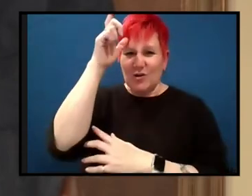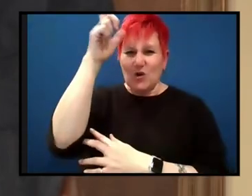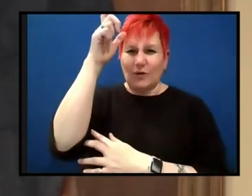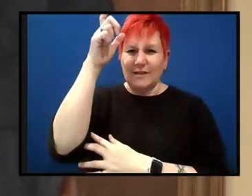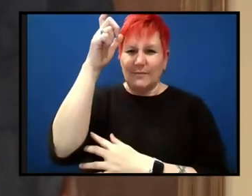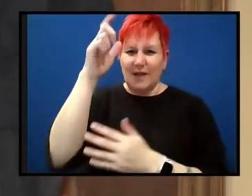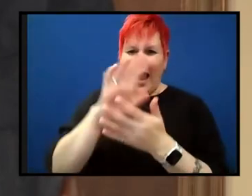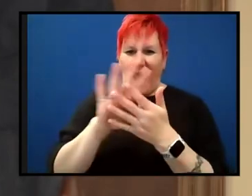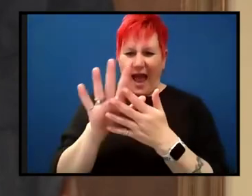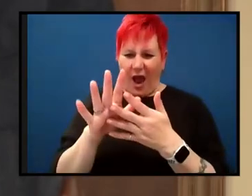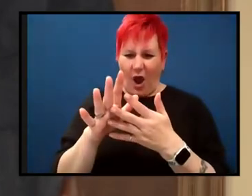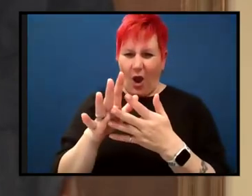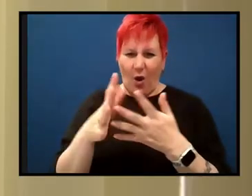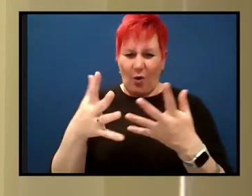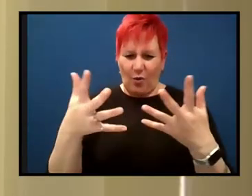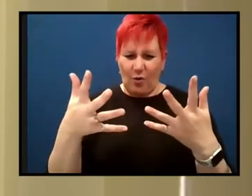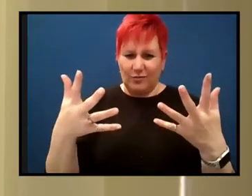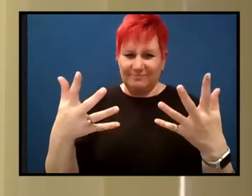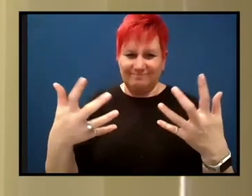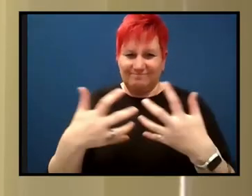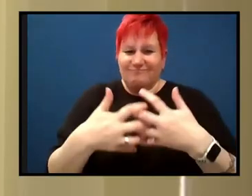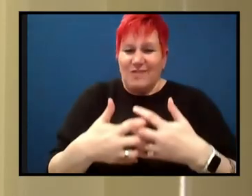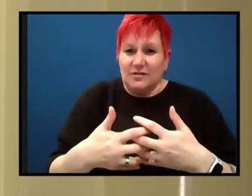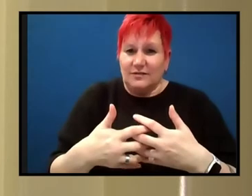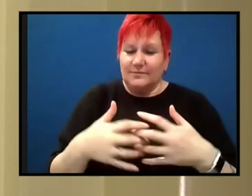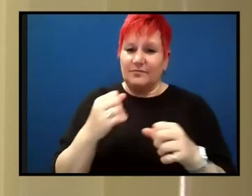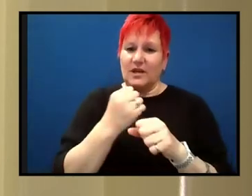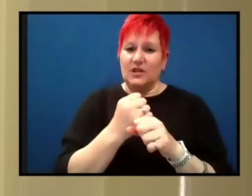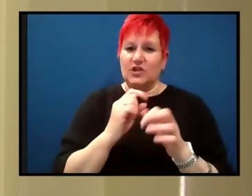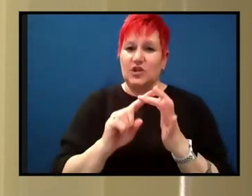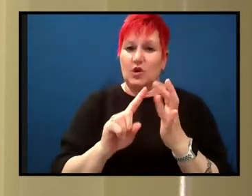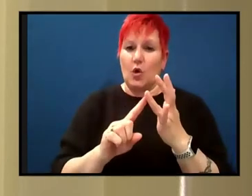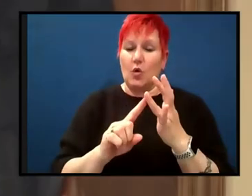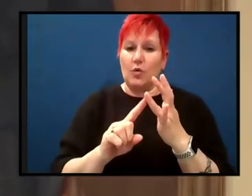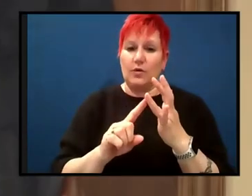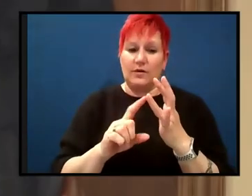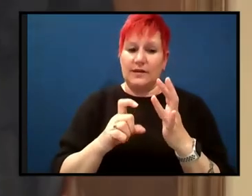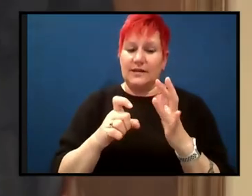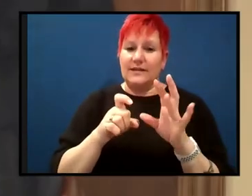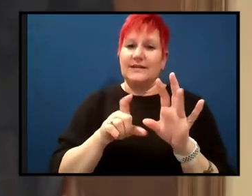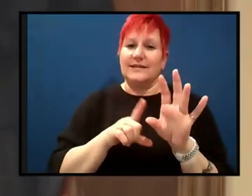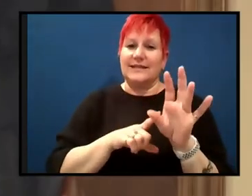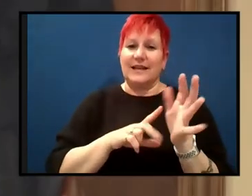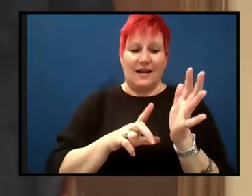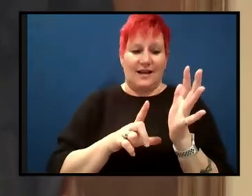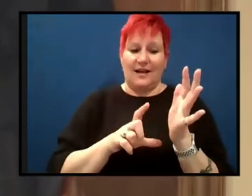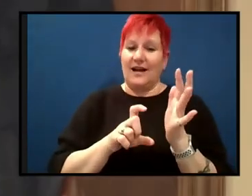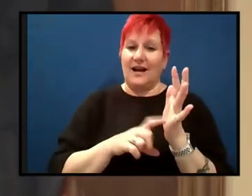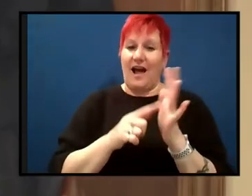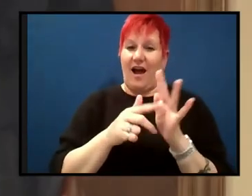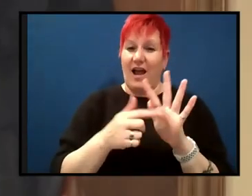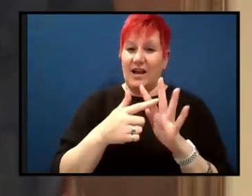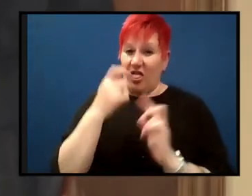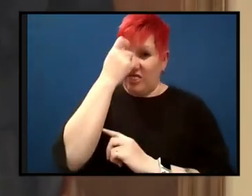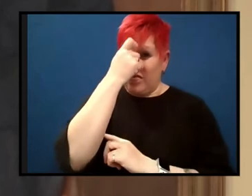together. Um, the geosyncline theory, which is, which is really a theory that dealt with, um, minor